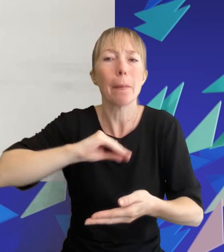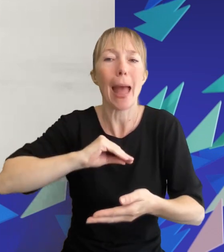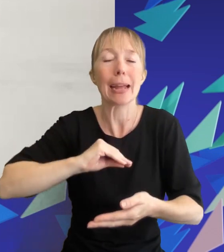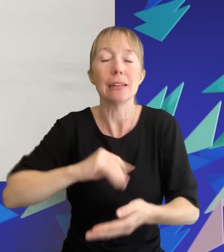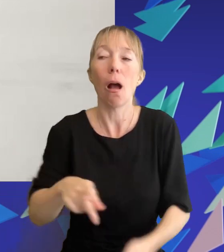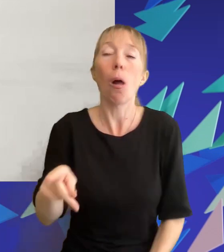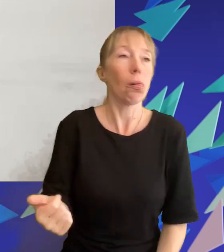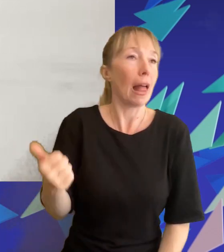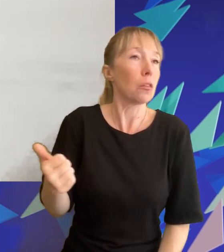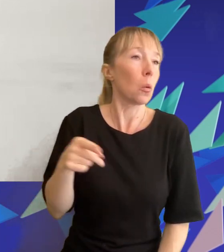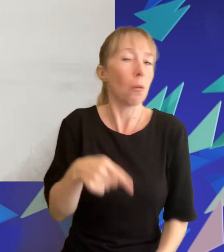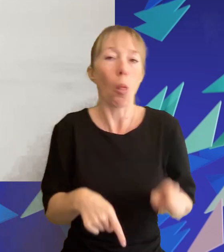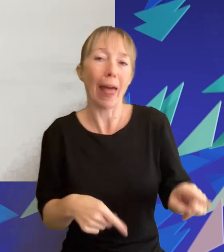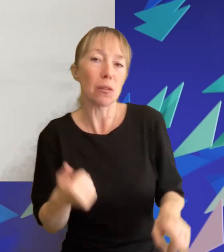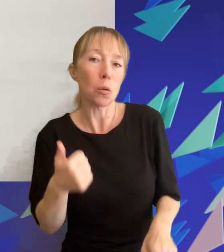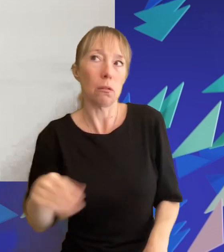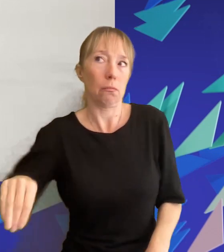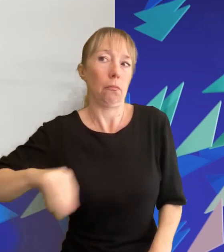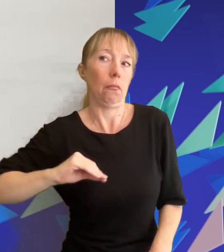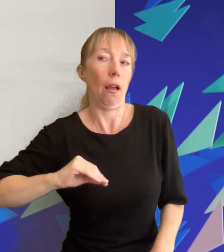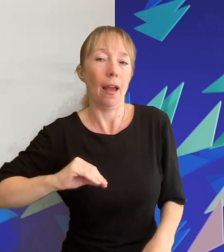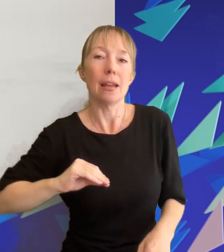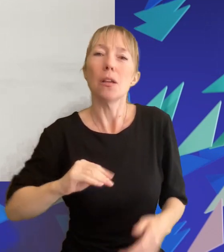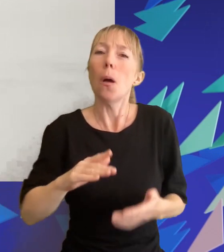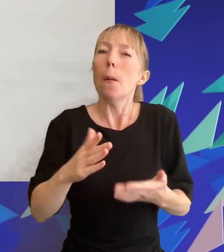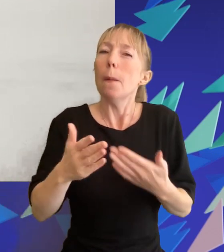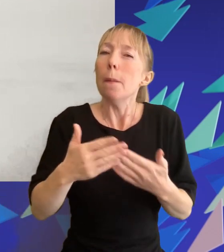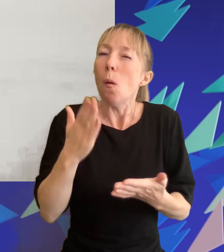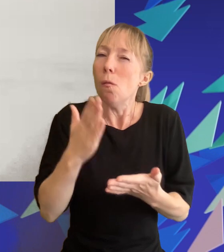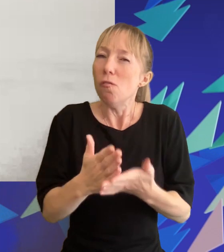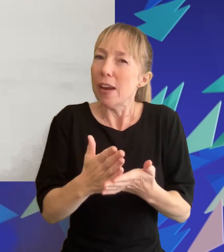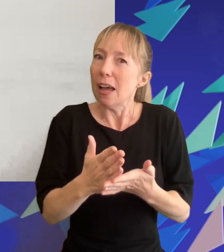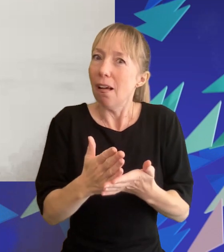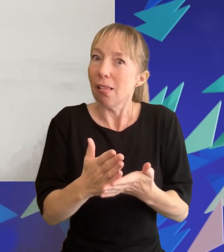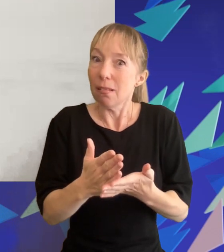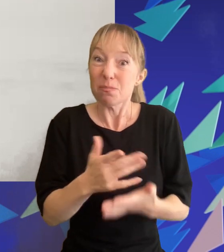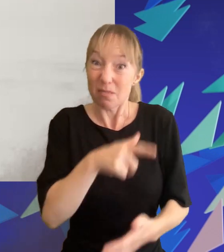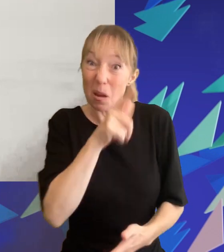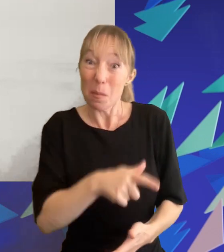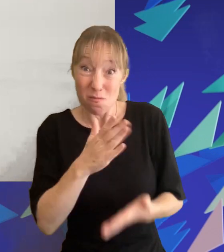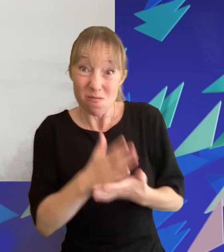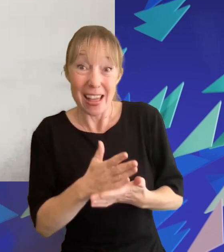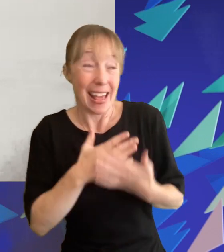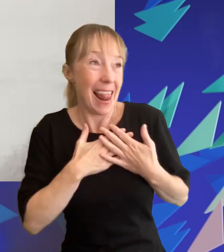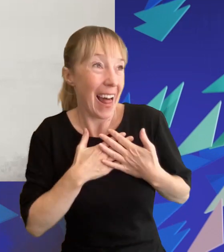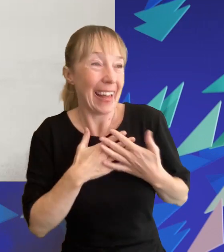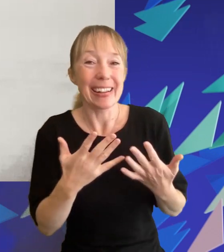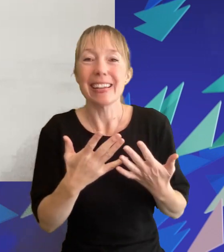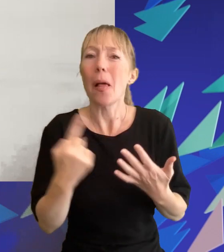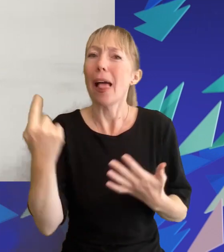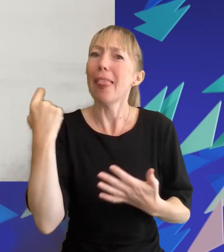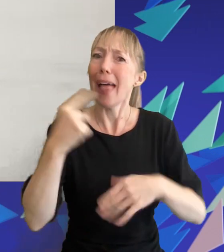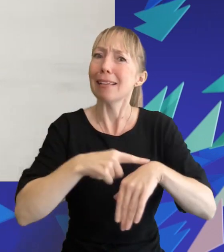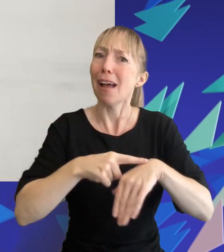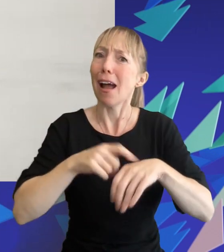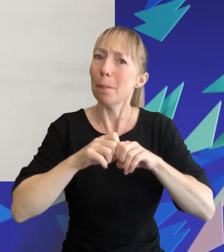different shows and different movies so there was just a lot more authenticity to it so i do think that at that time social media was really